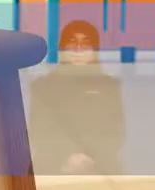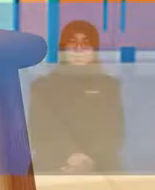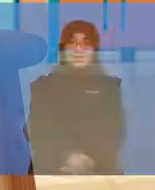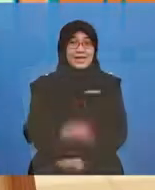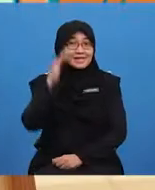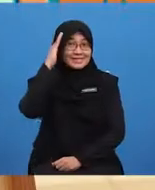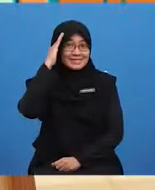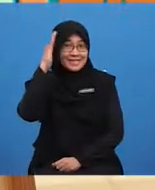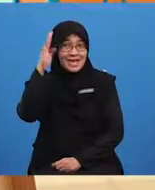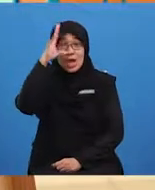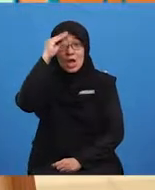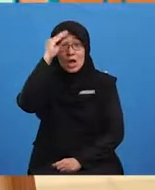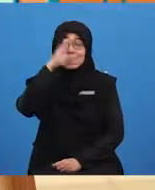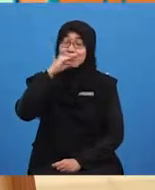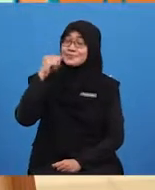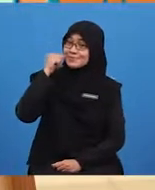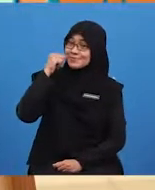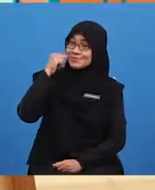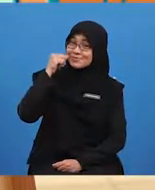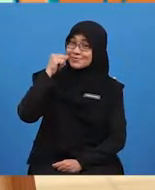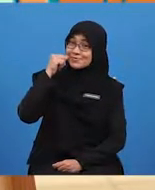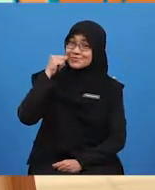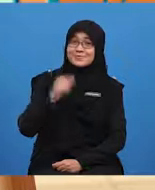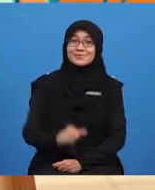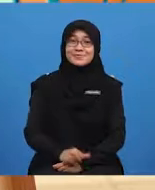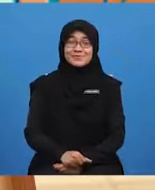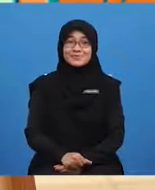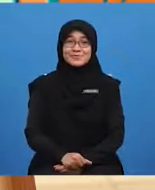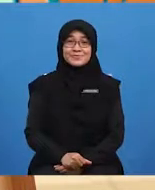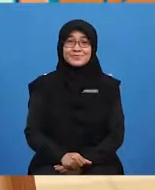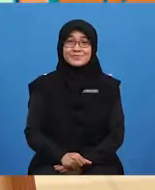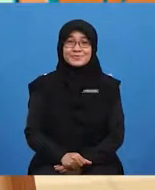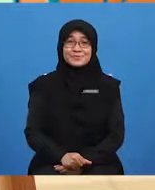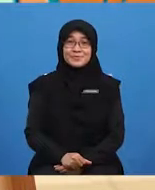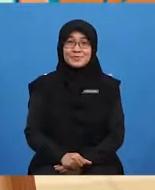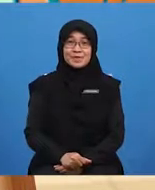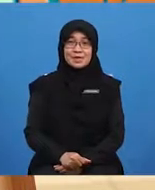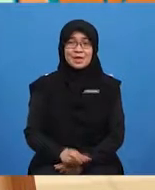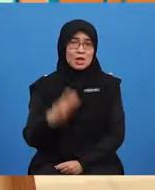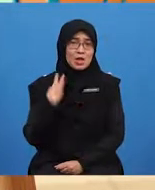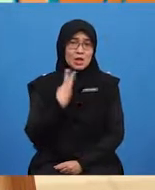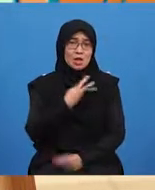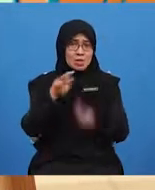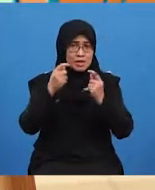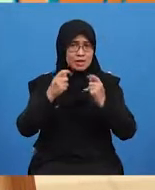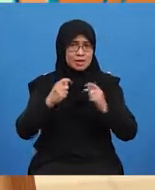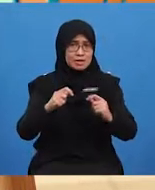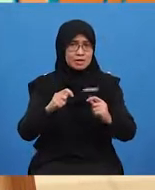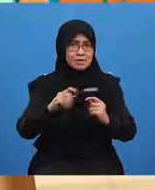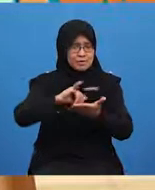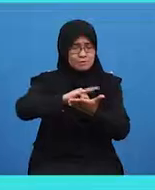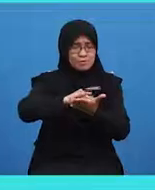Hello, boys and girls. Before you tune in for today's lesson, should we try naming this food together?